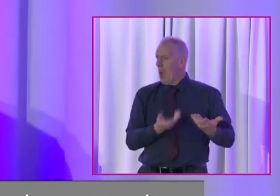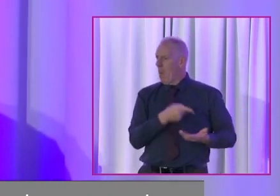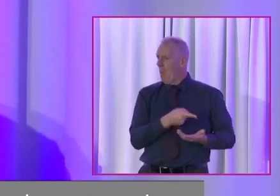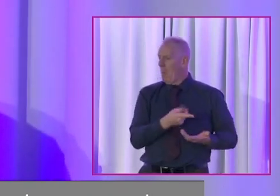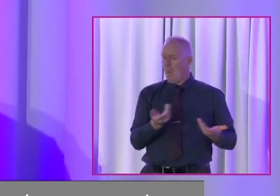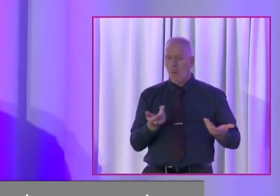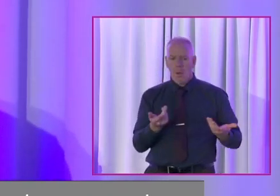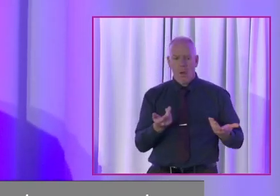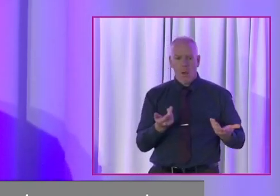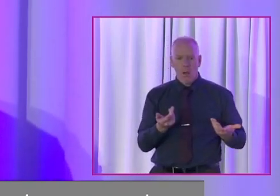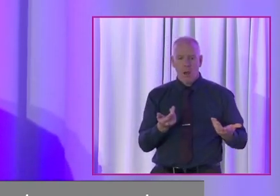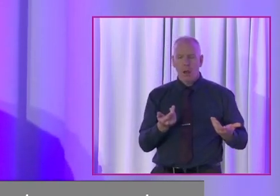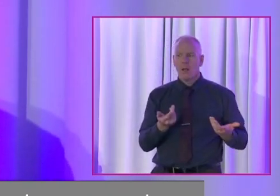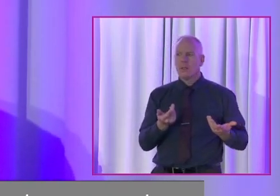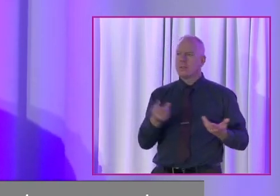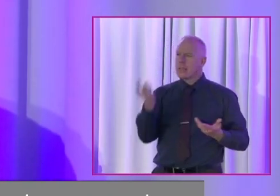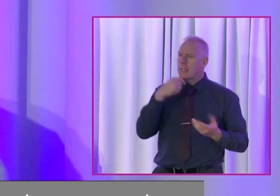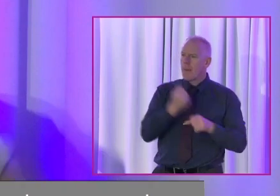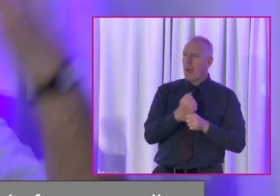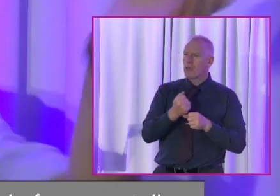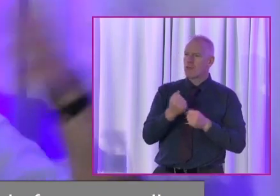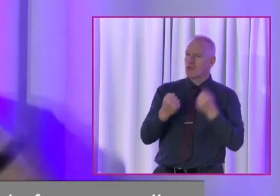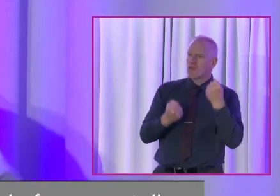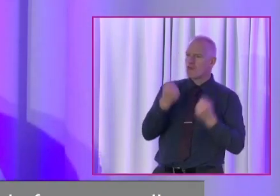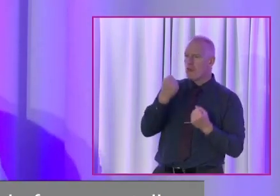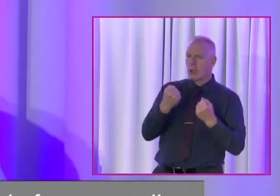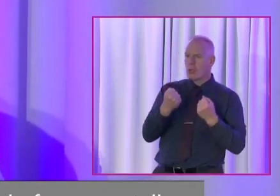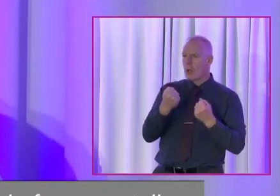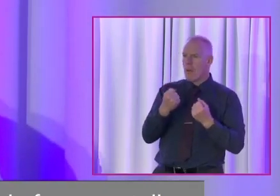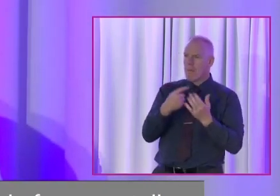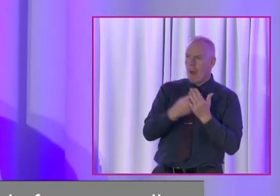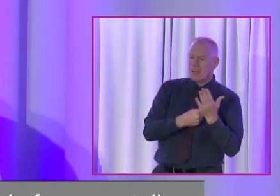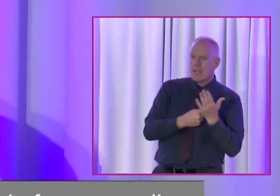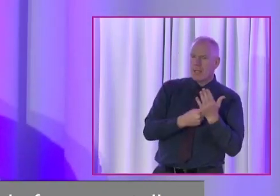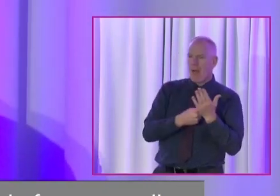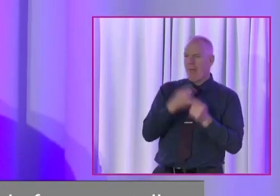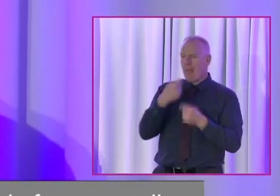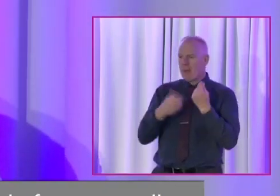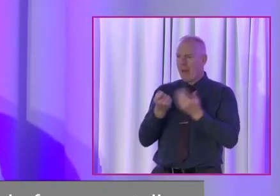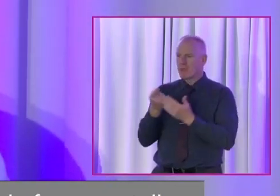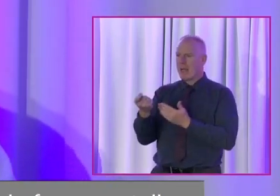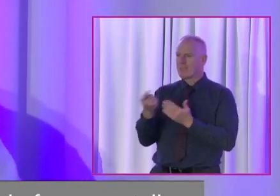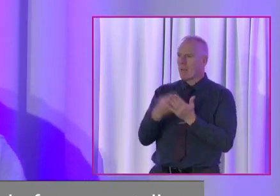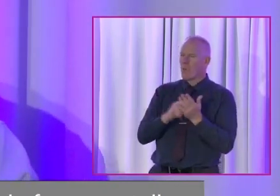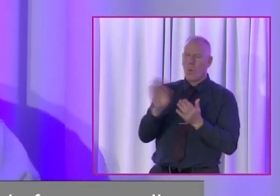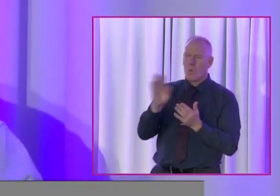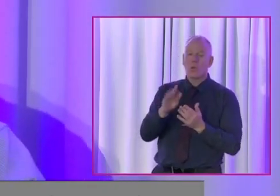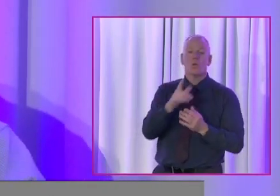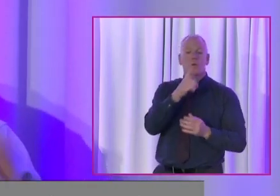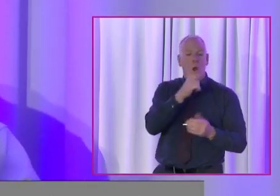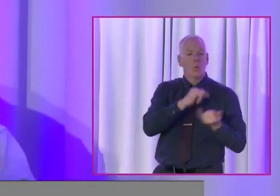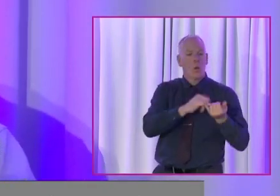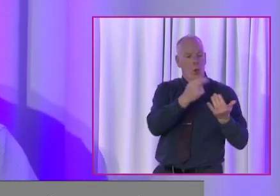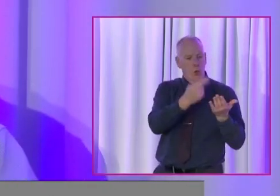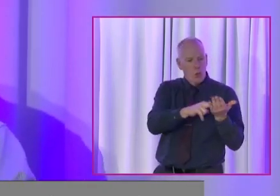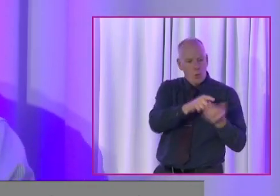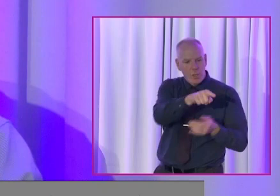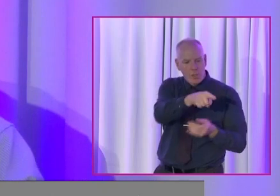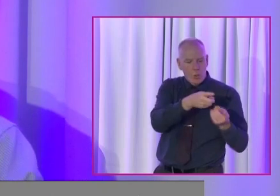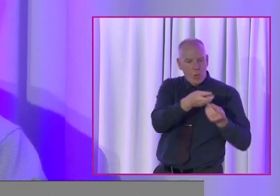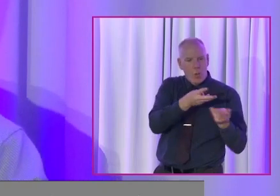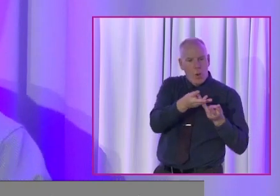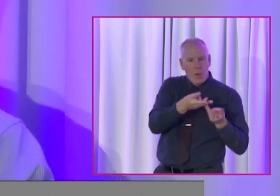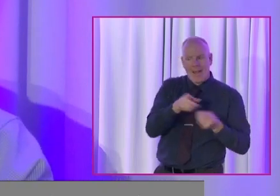us about the truck thriving policy and then we'll have a transport policy with them. No, you talk to the unions, the unions are the ones who go to you.